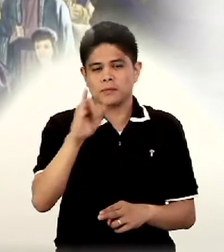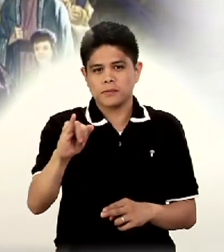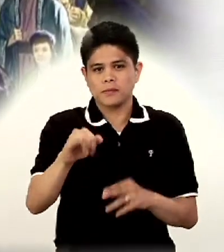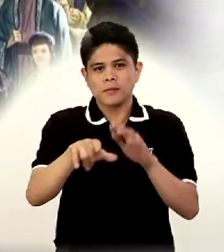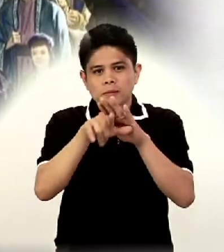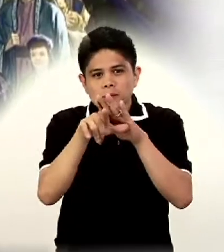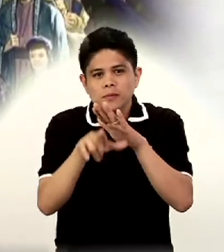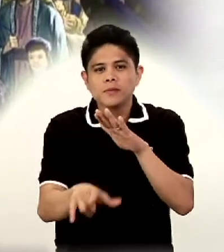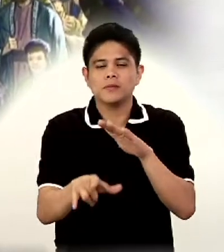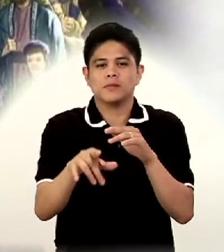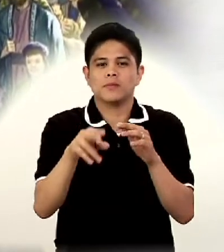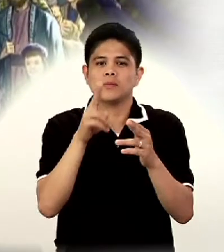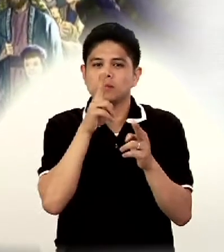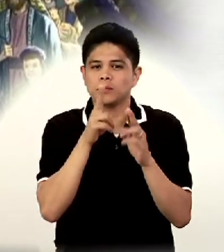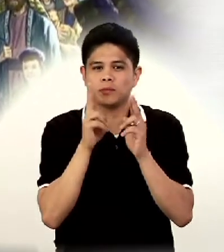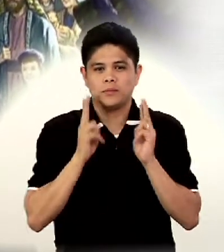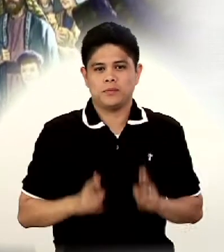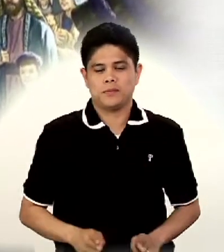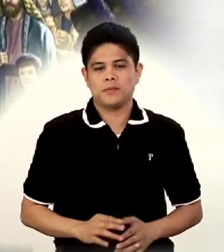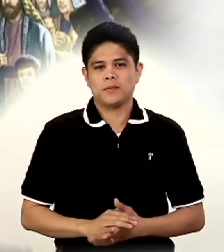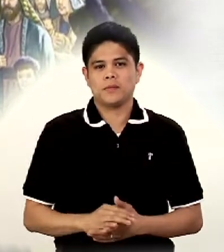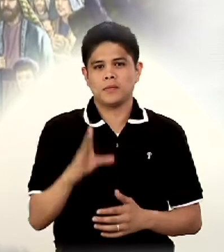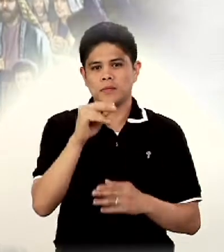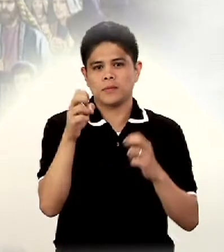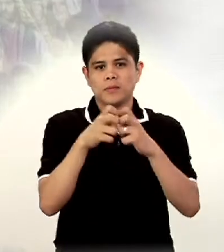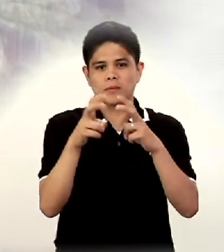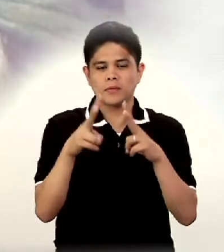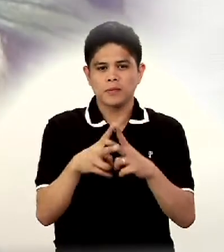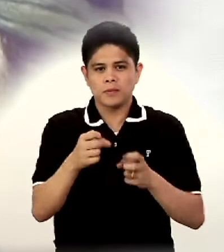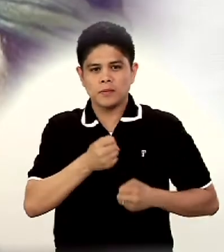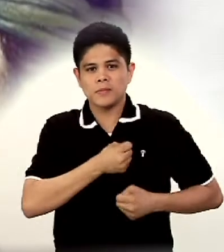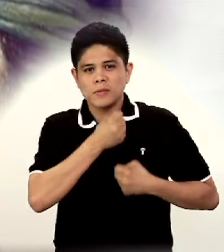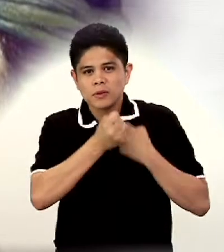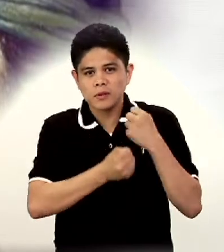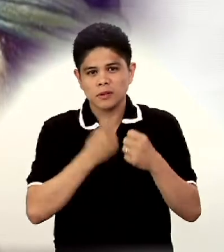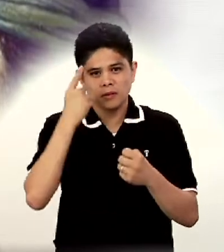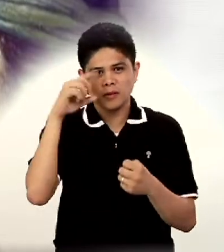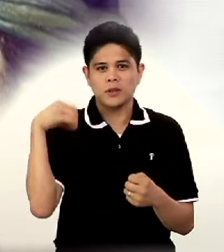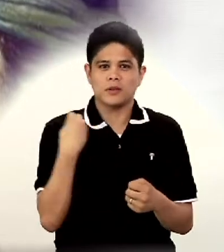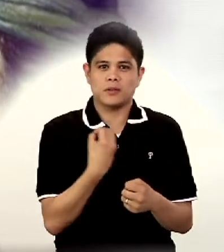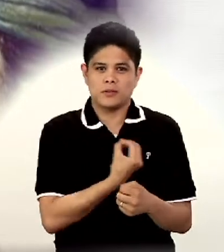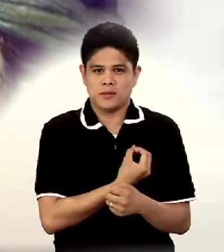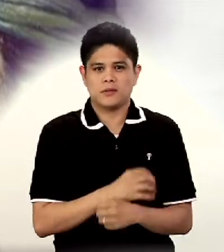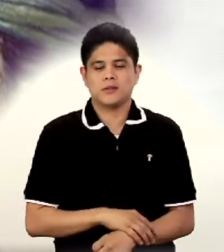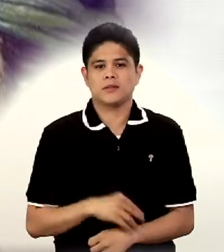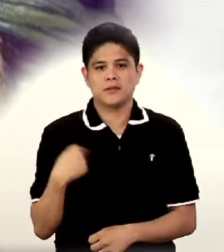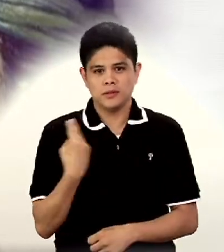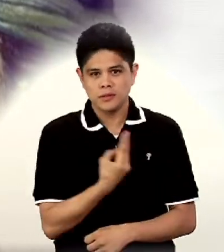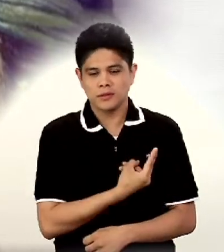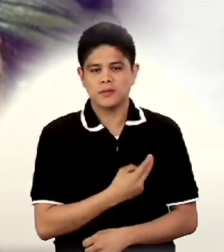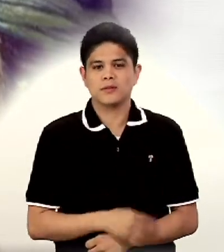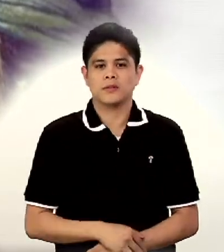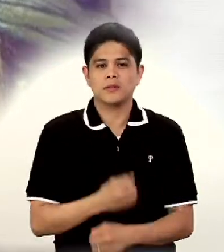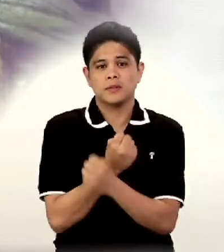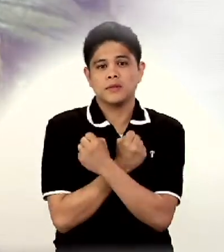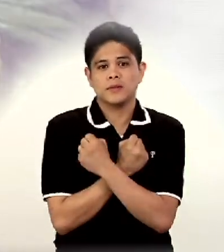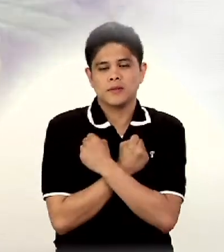lowly human beings, and even suffered for our sake, love.